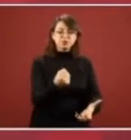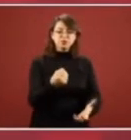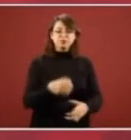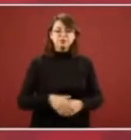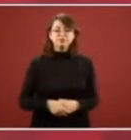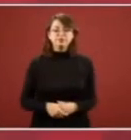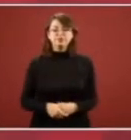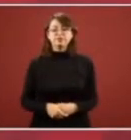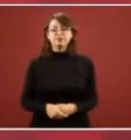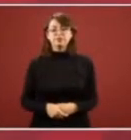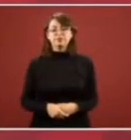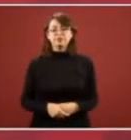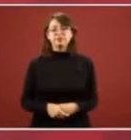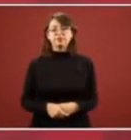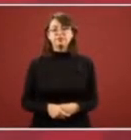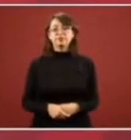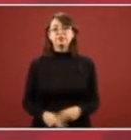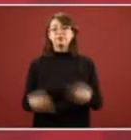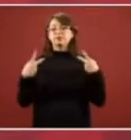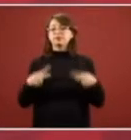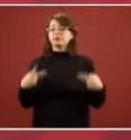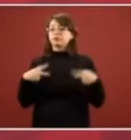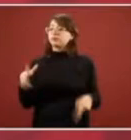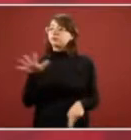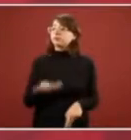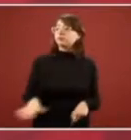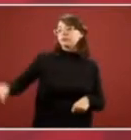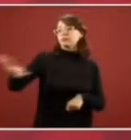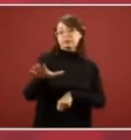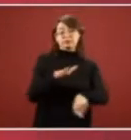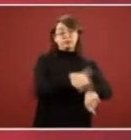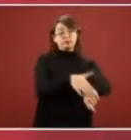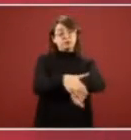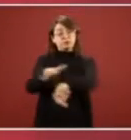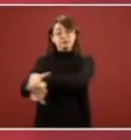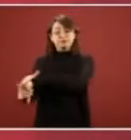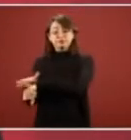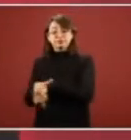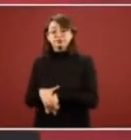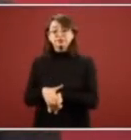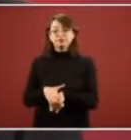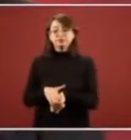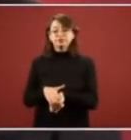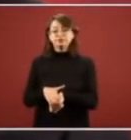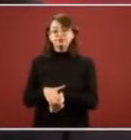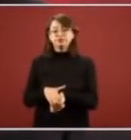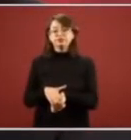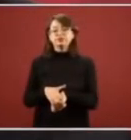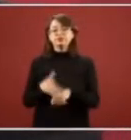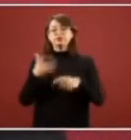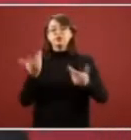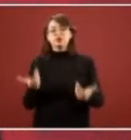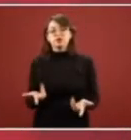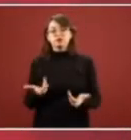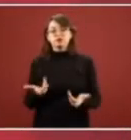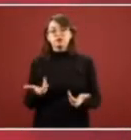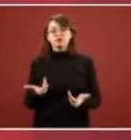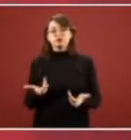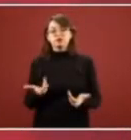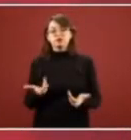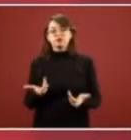¿qué le digo a la gente? and what do I say to the people? el propósito es mejorar